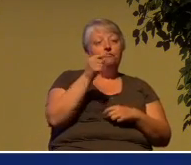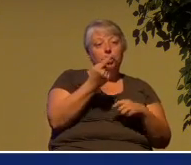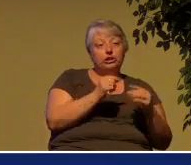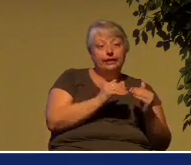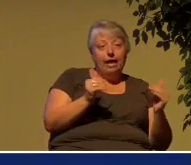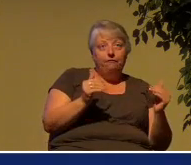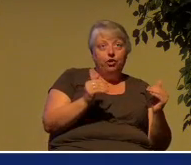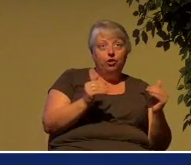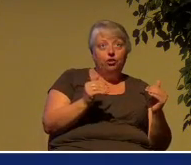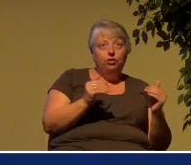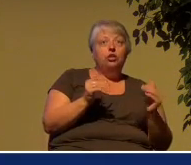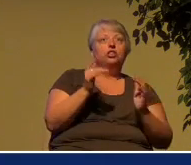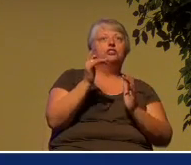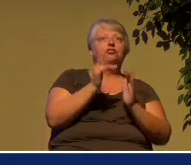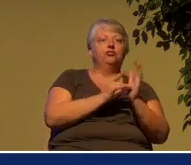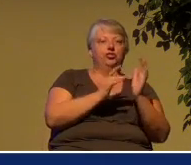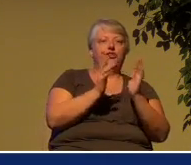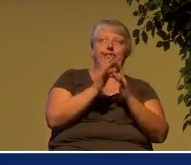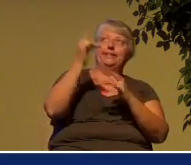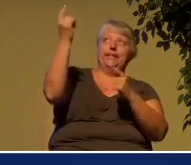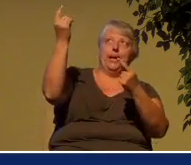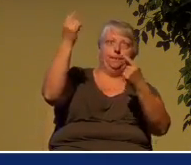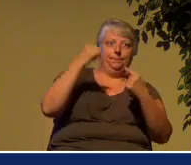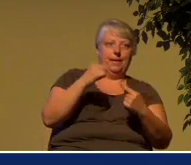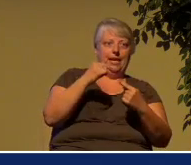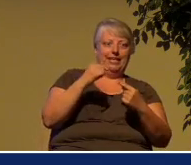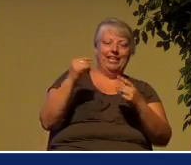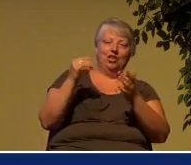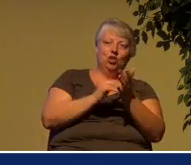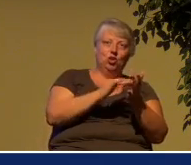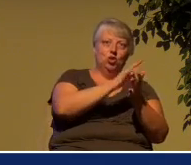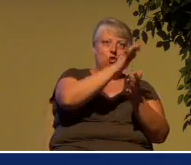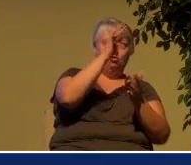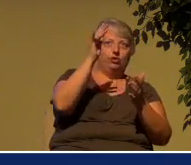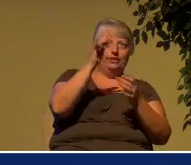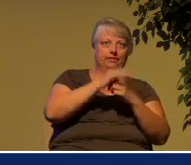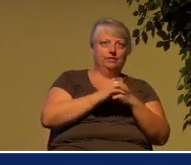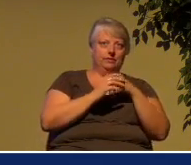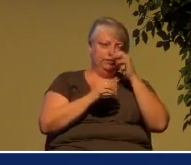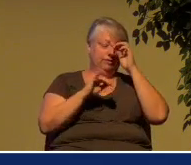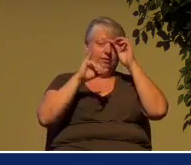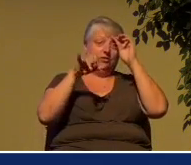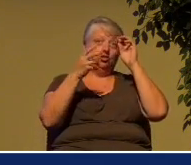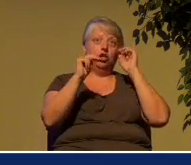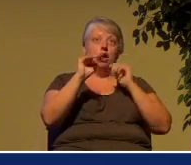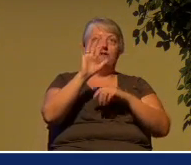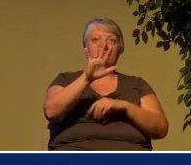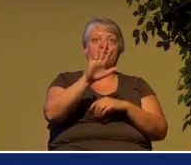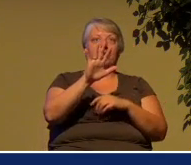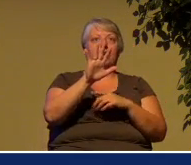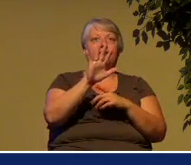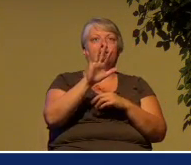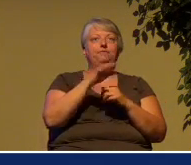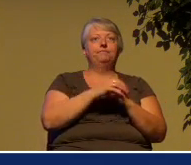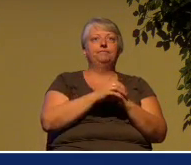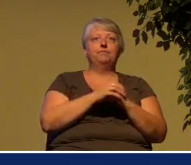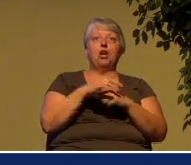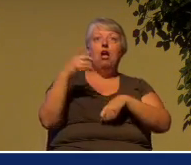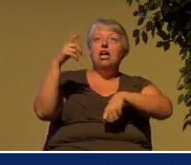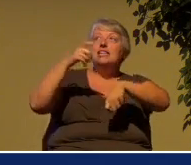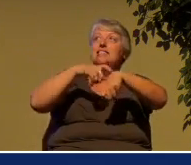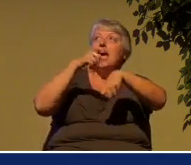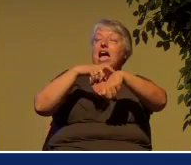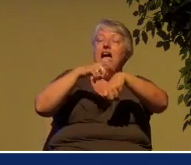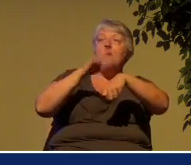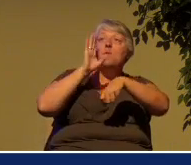returns in glory. John 5, 28, 29. A time is coming when